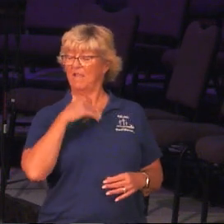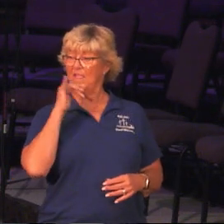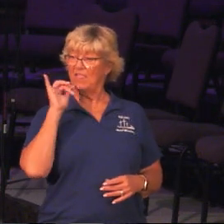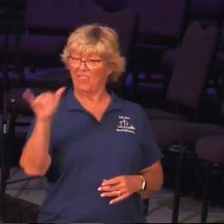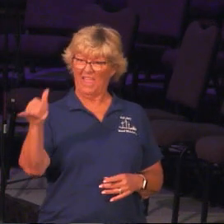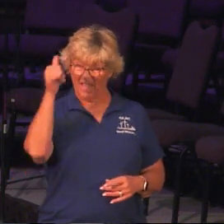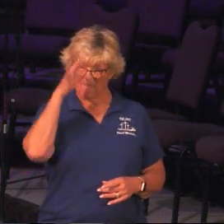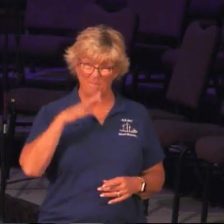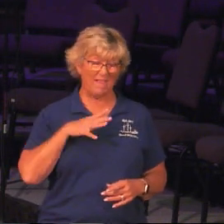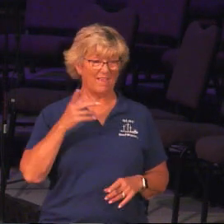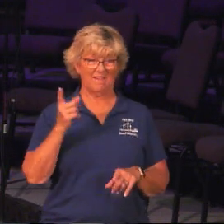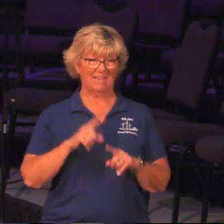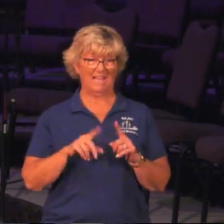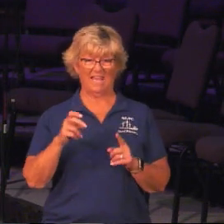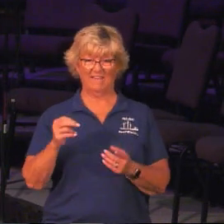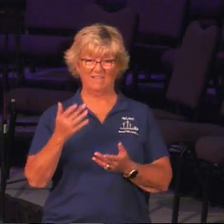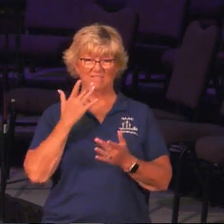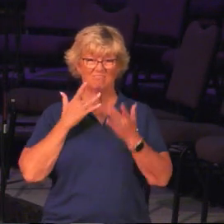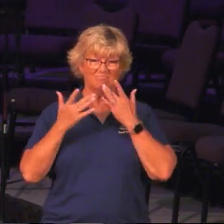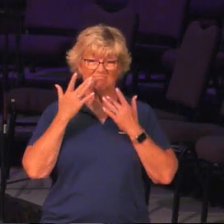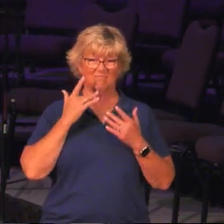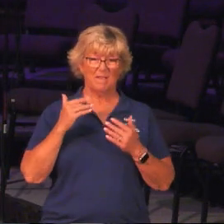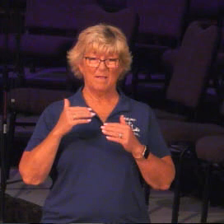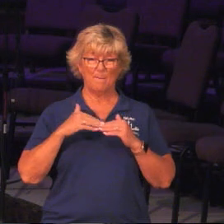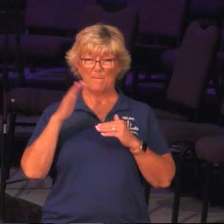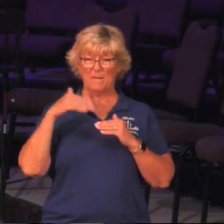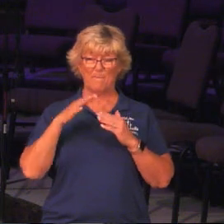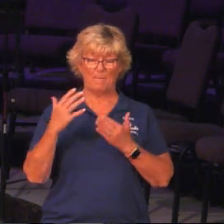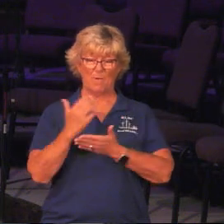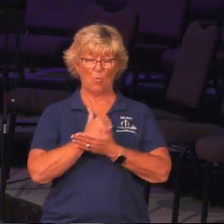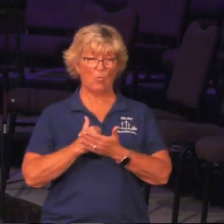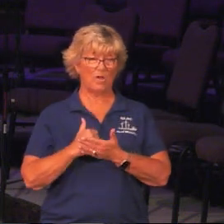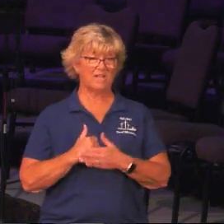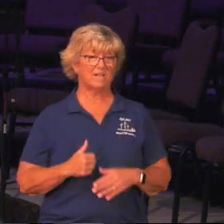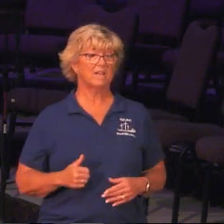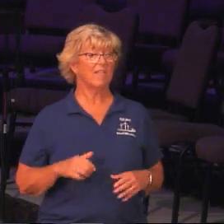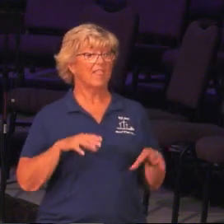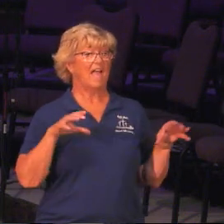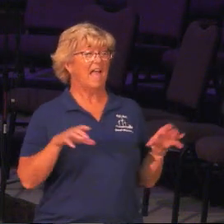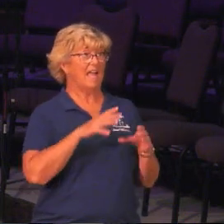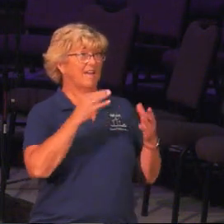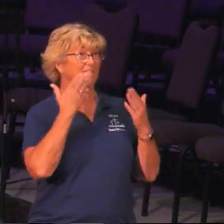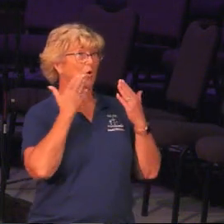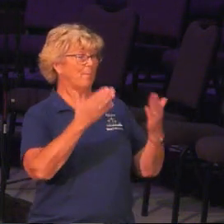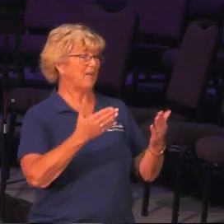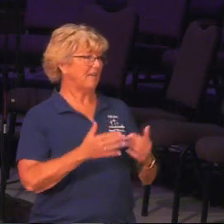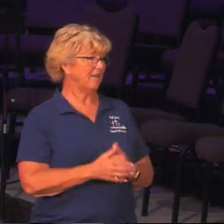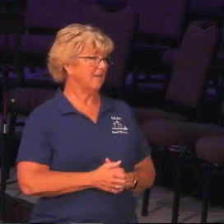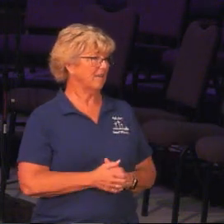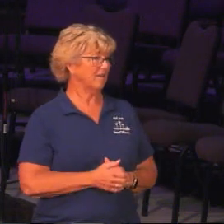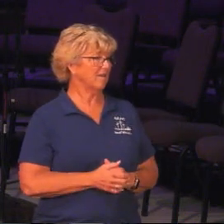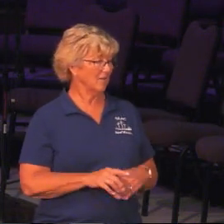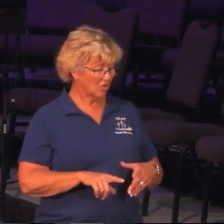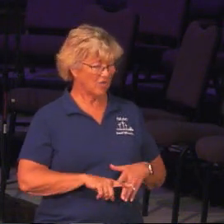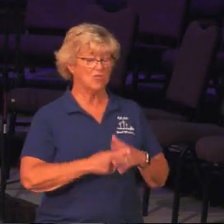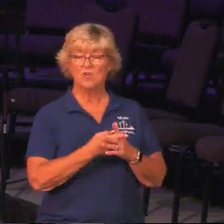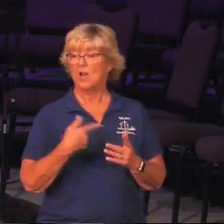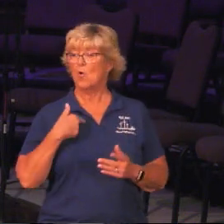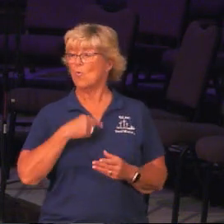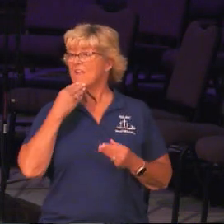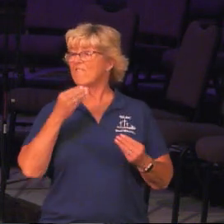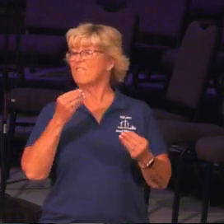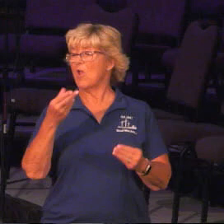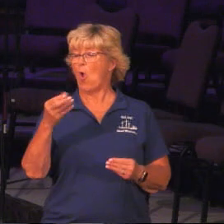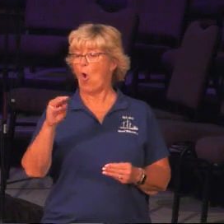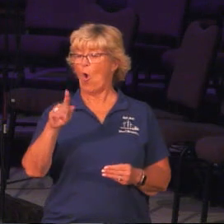may never even make minimum wage. So, that act of obedience prompted us feeding the homeless, which